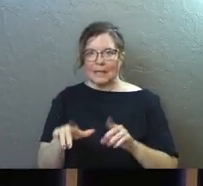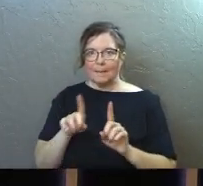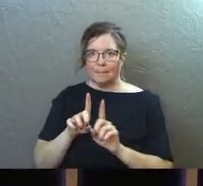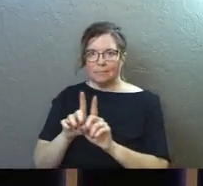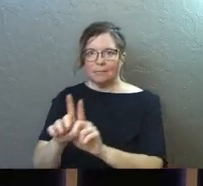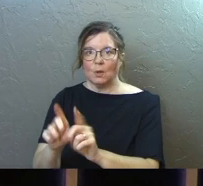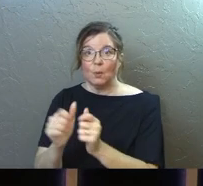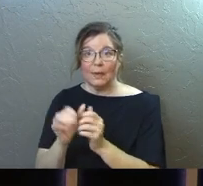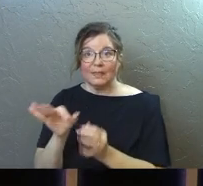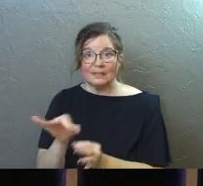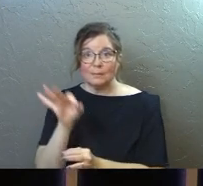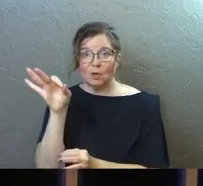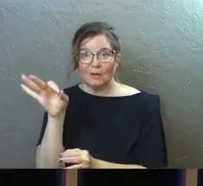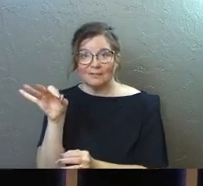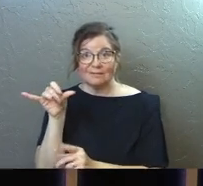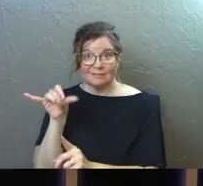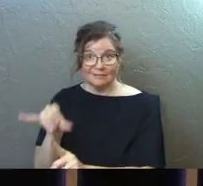spirit.